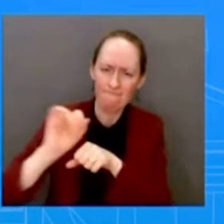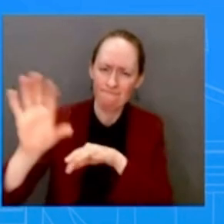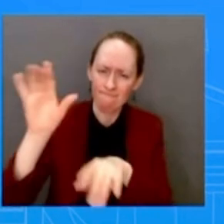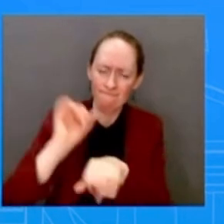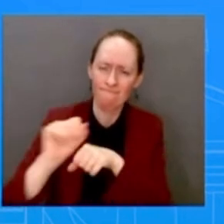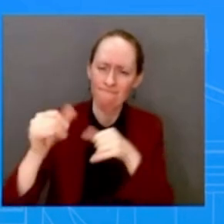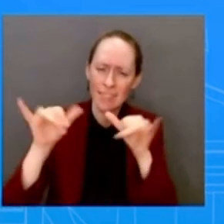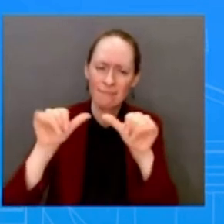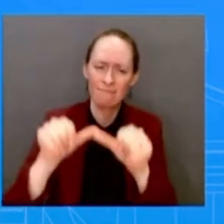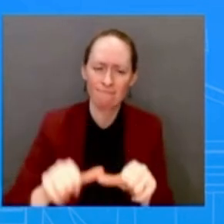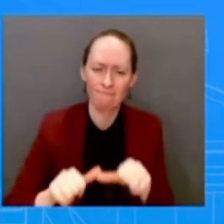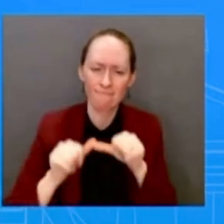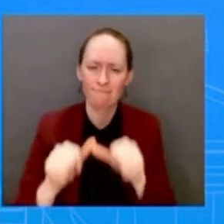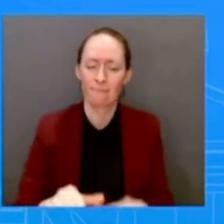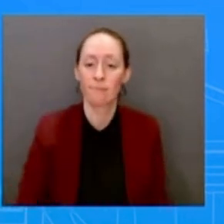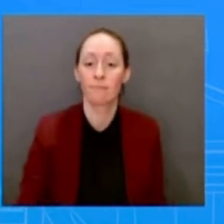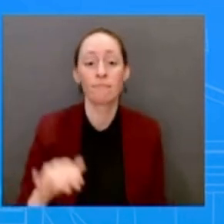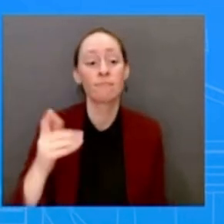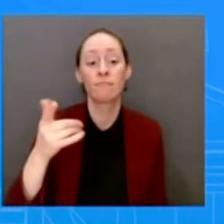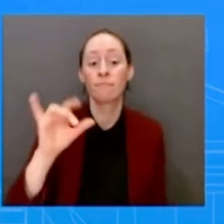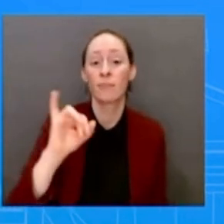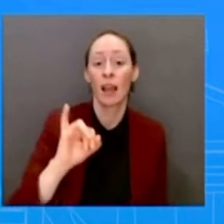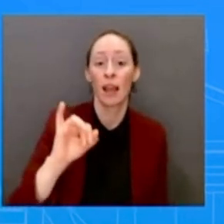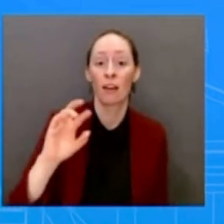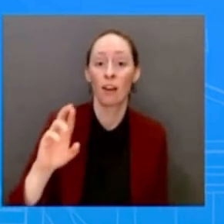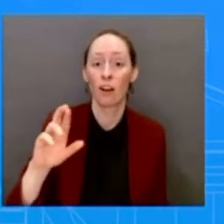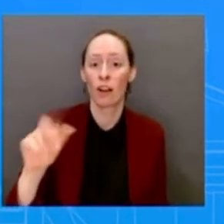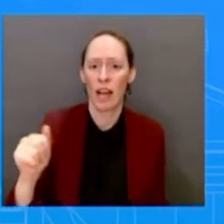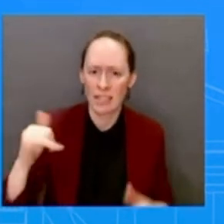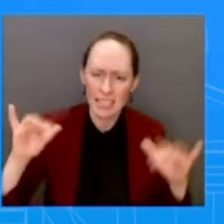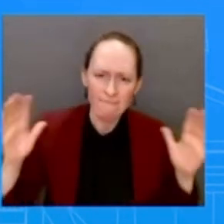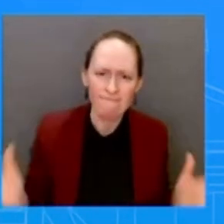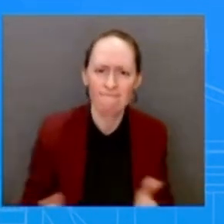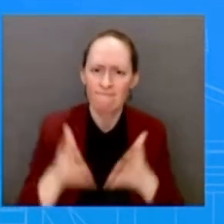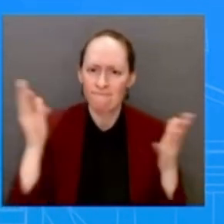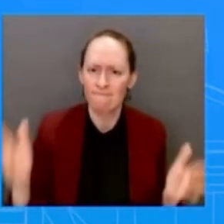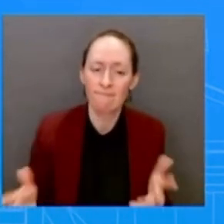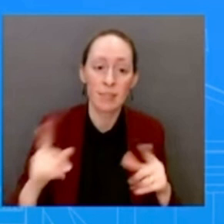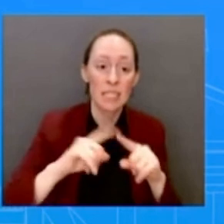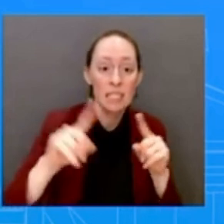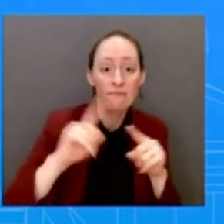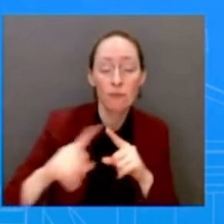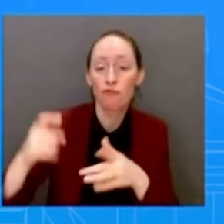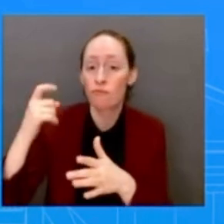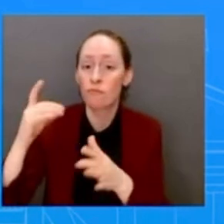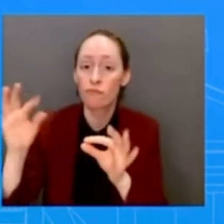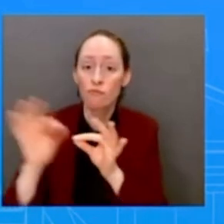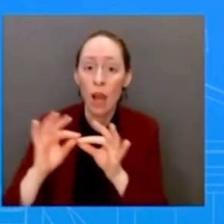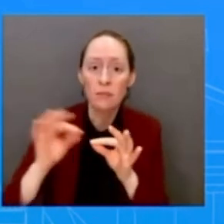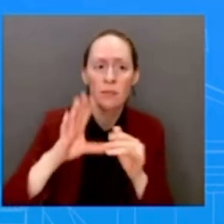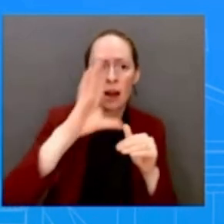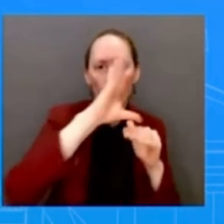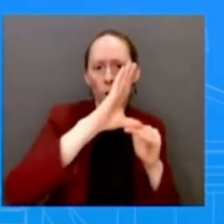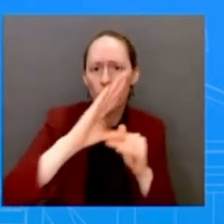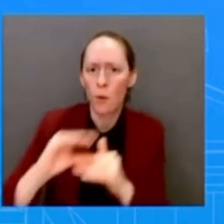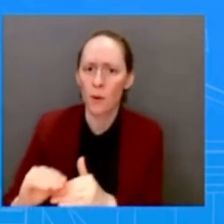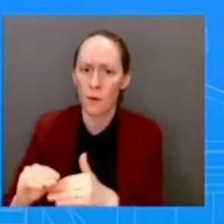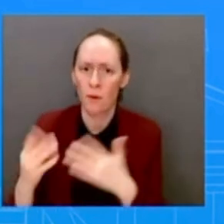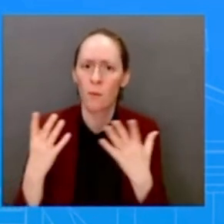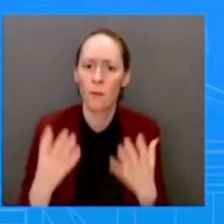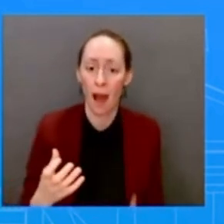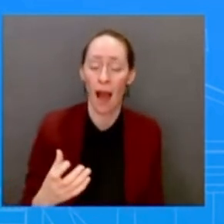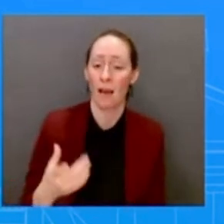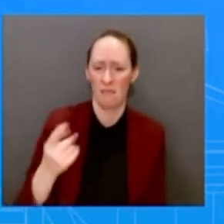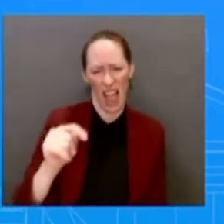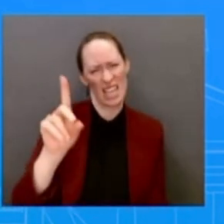costs for the American family. But the data shows it has indeed moderated. And so that's what we look at.